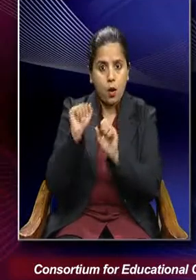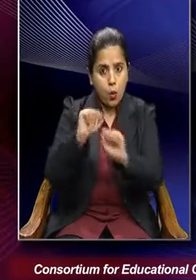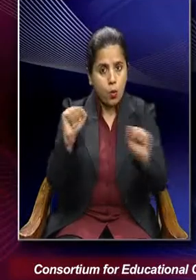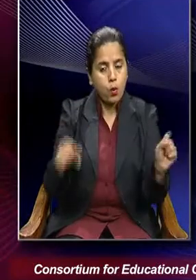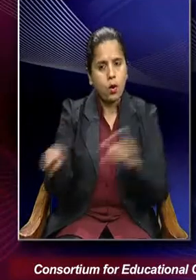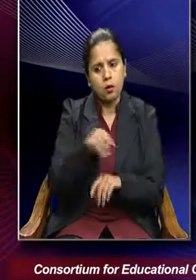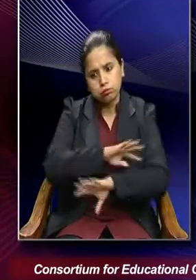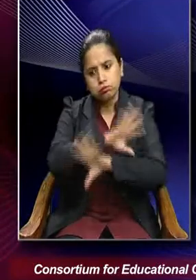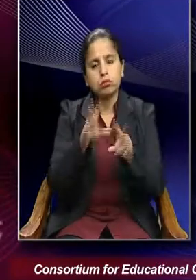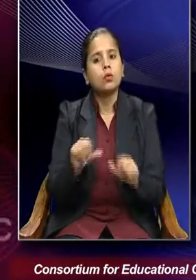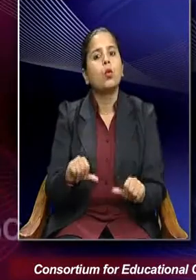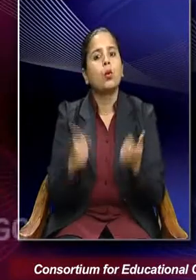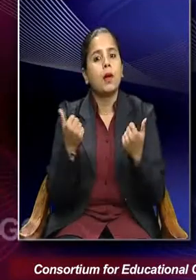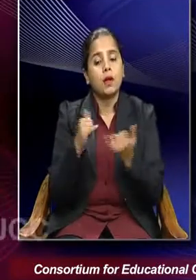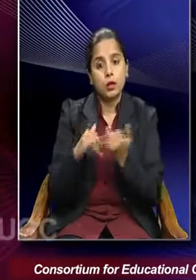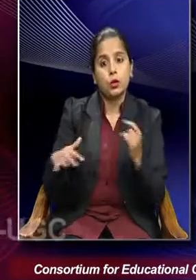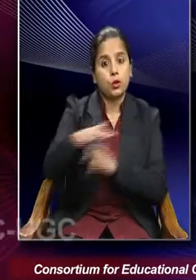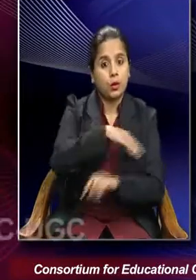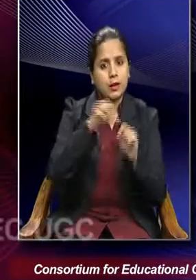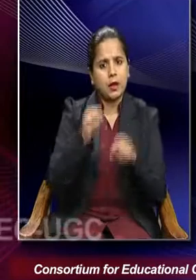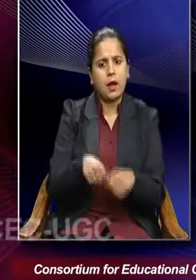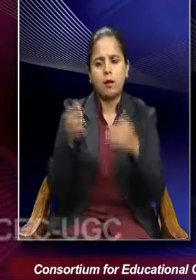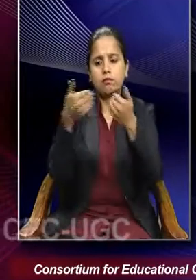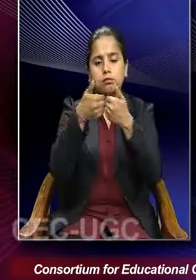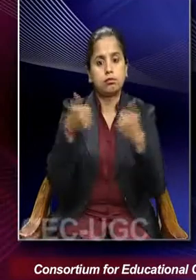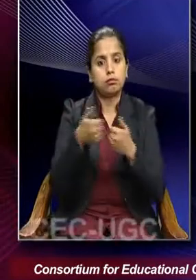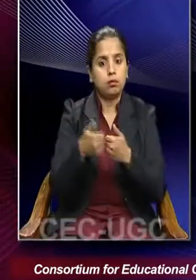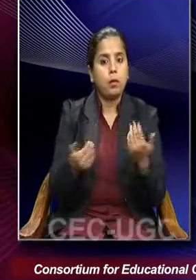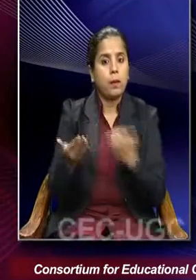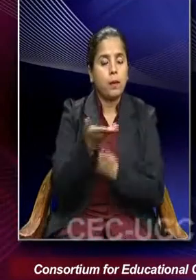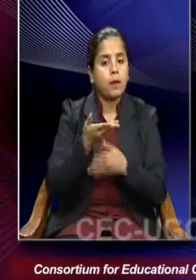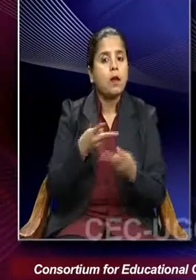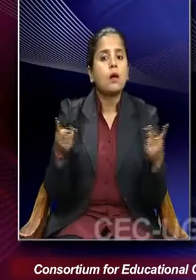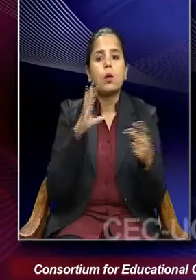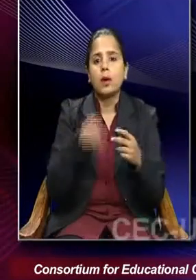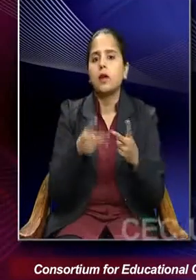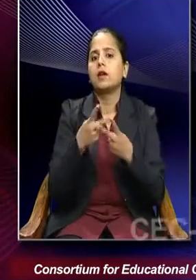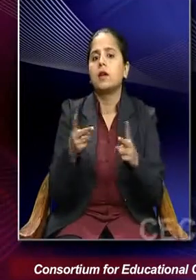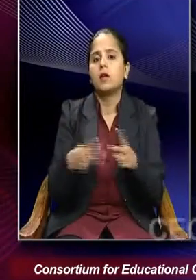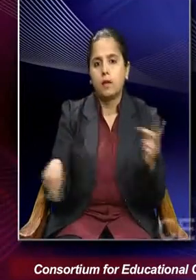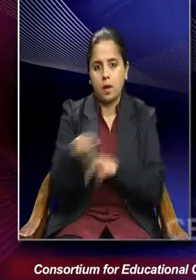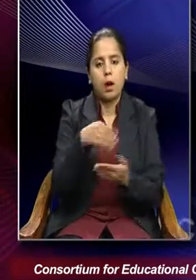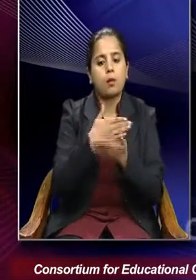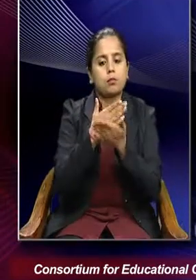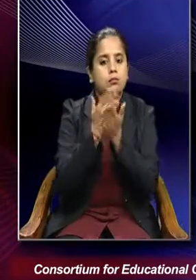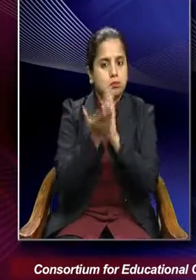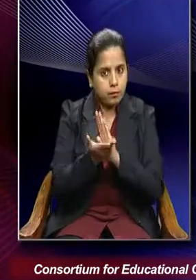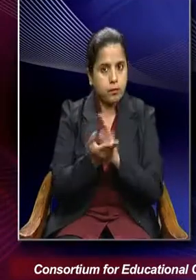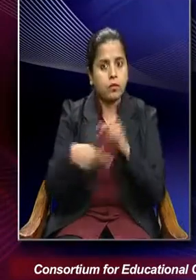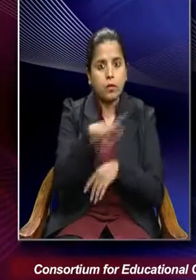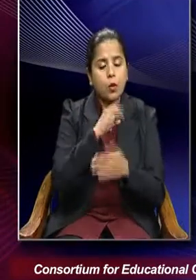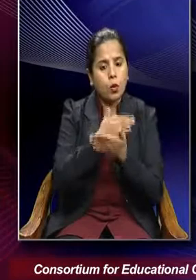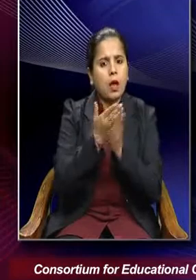whole. So the society can be divided as having different parts and each parts are